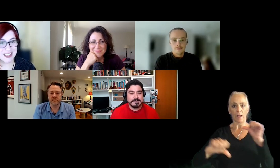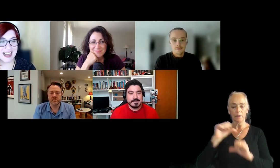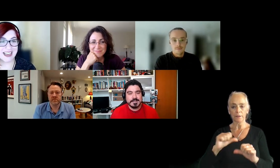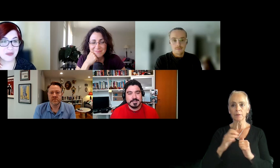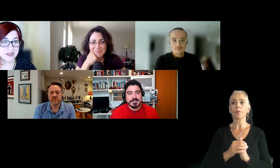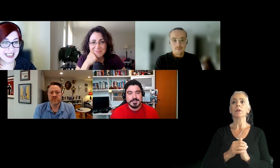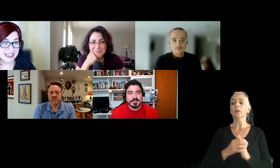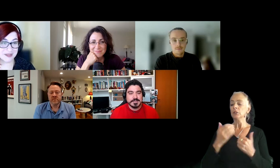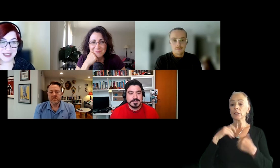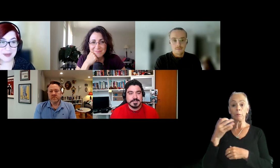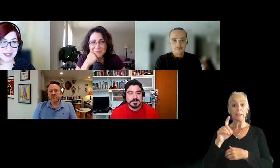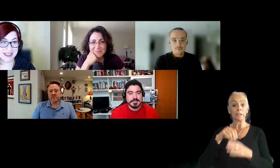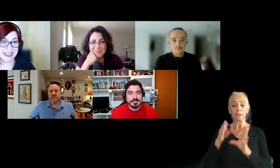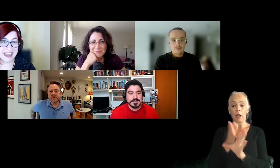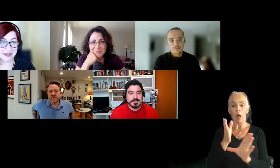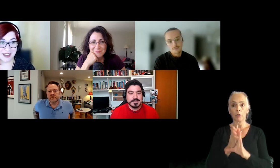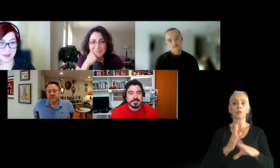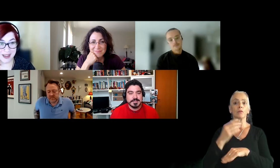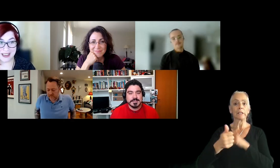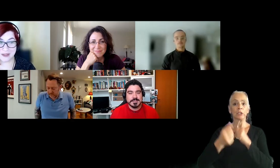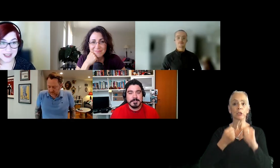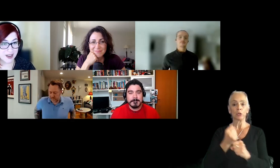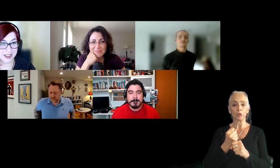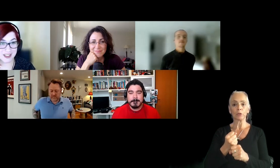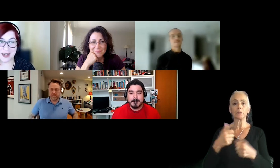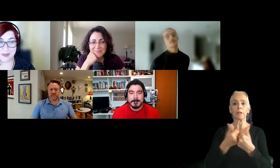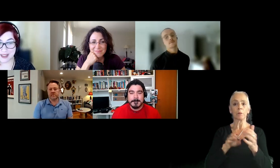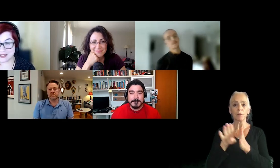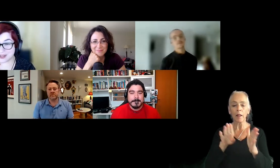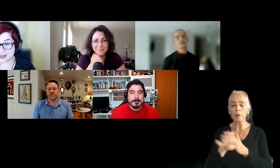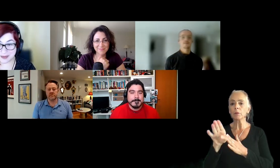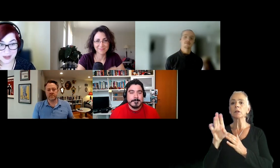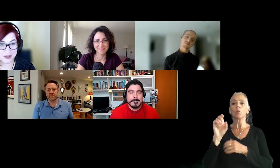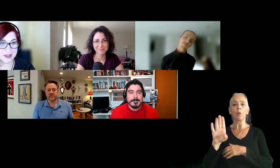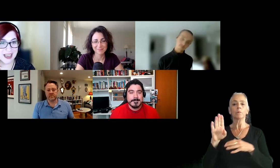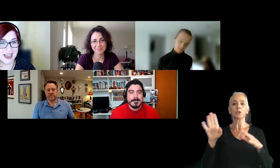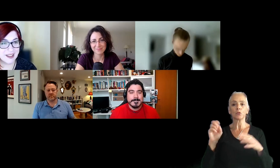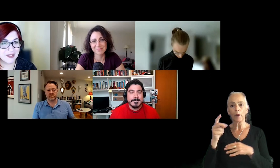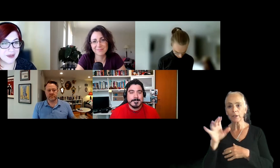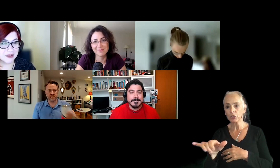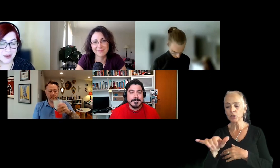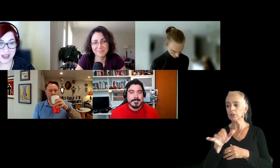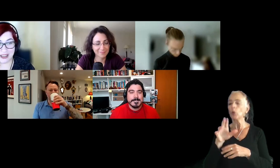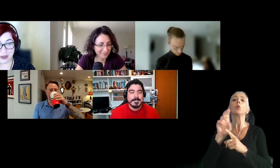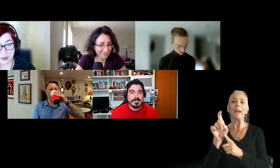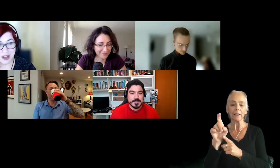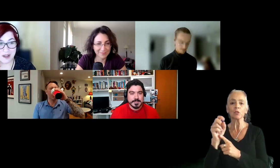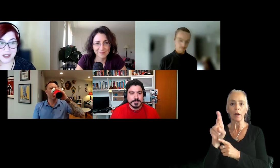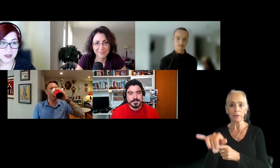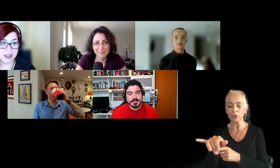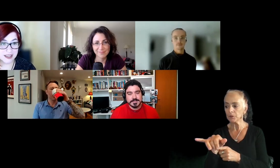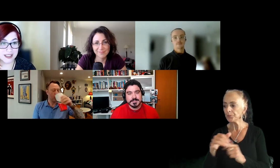psychology and has over 10 years of experience in game development, UX strategy, and process in video game studios. Through work on